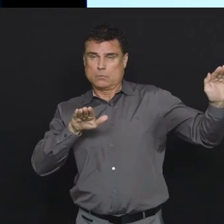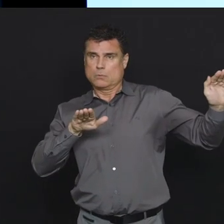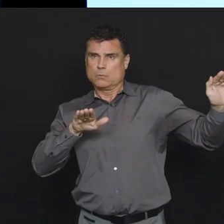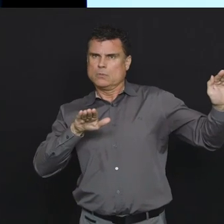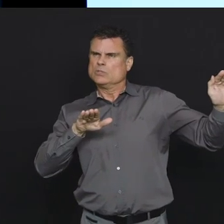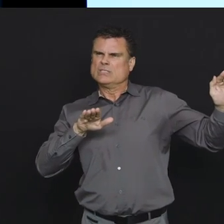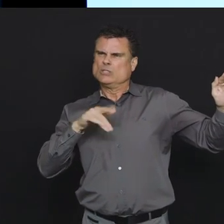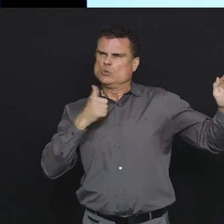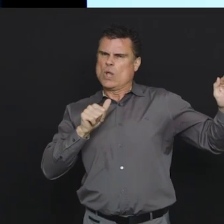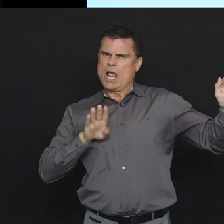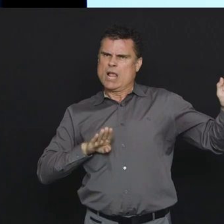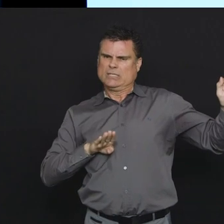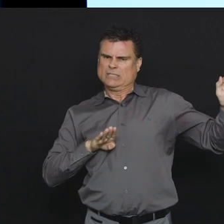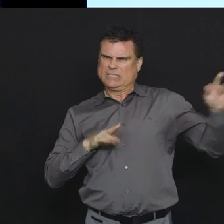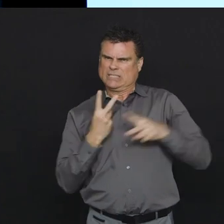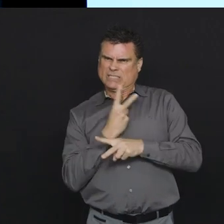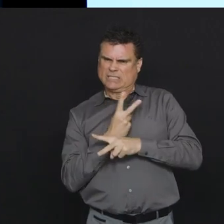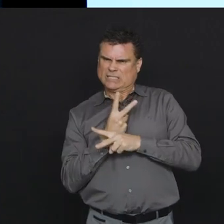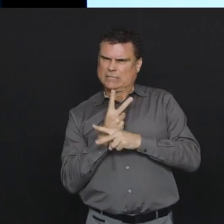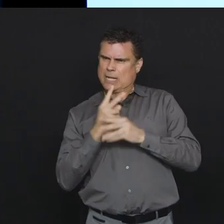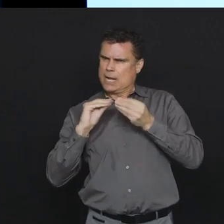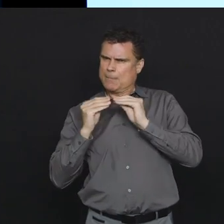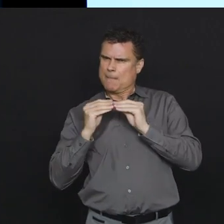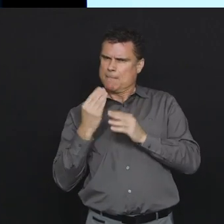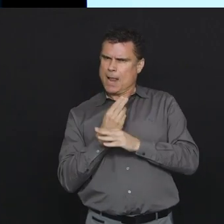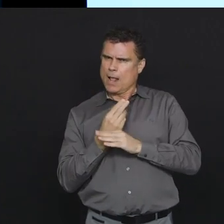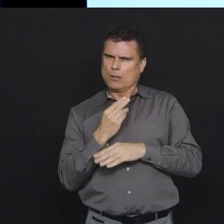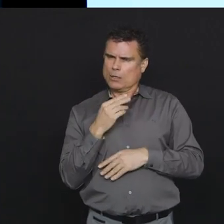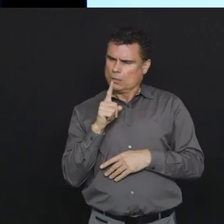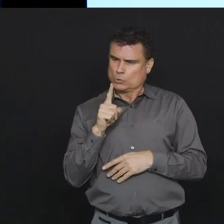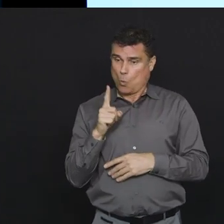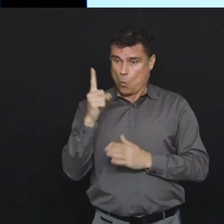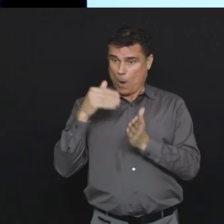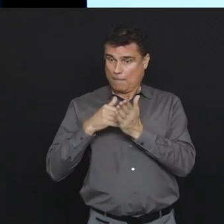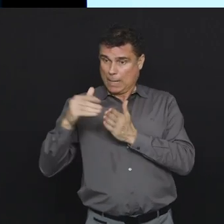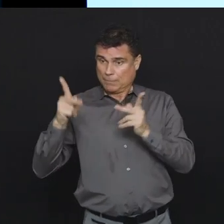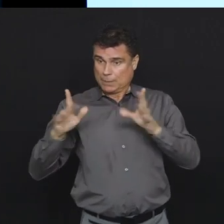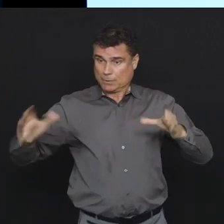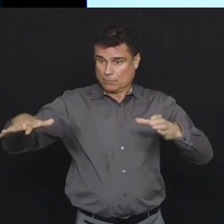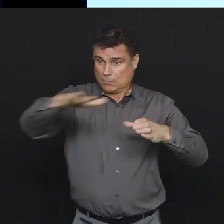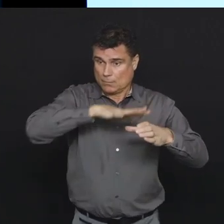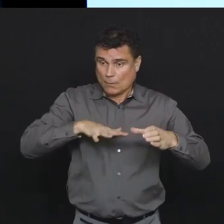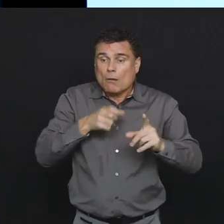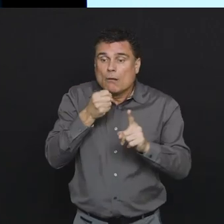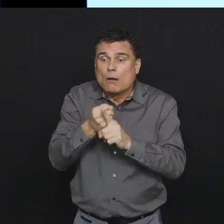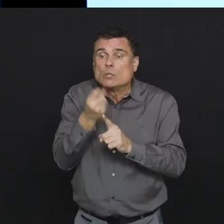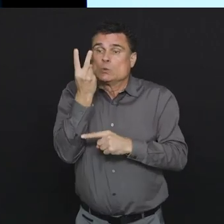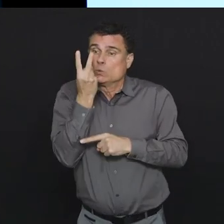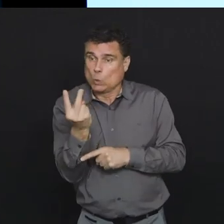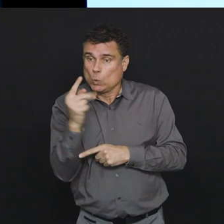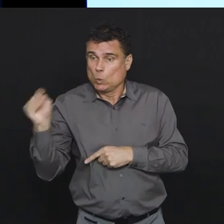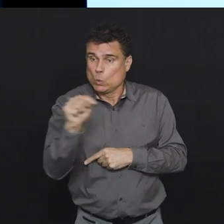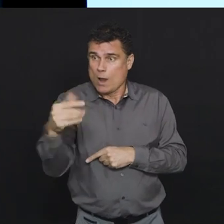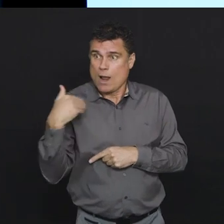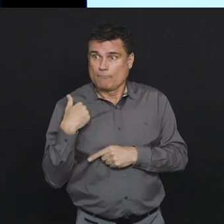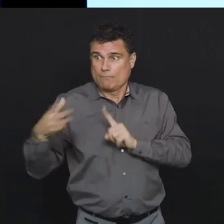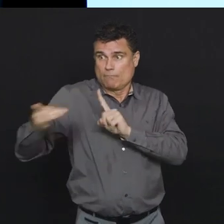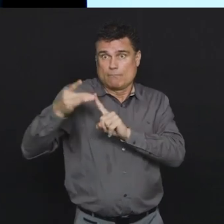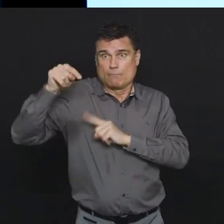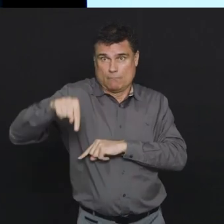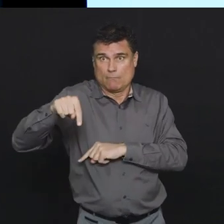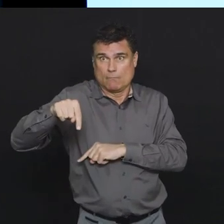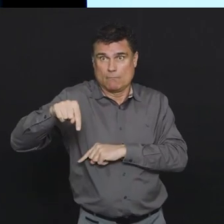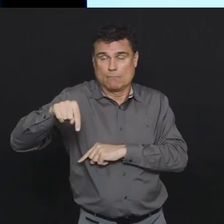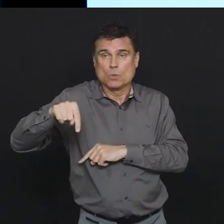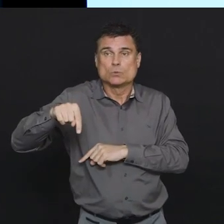that we pull things down to a hundred cases or two cases per million is because below that when you have very small